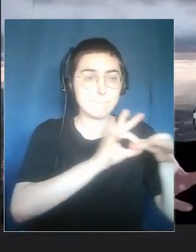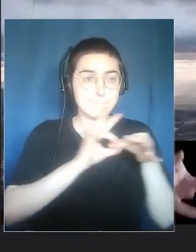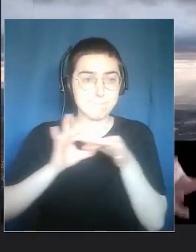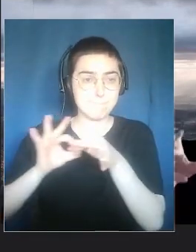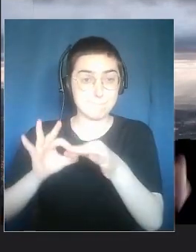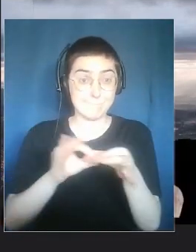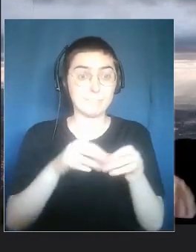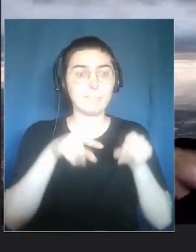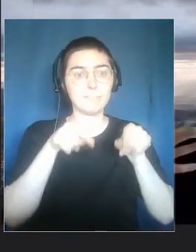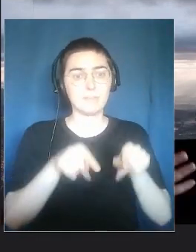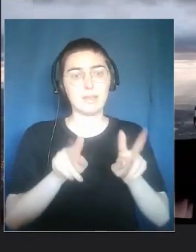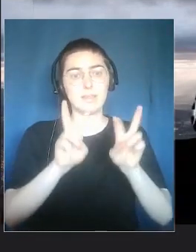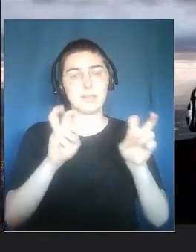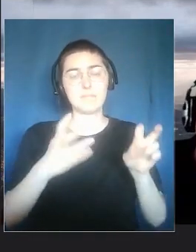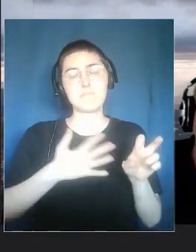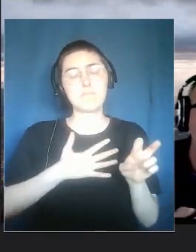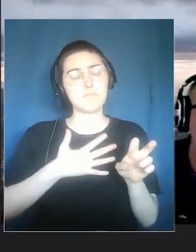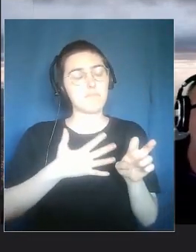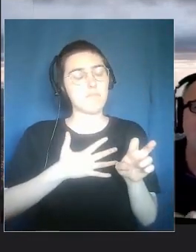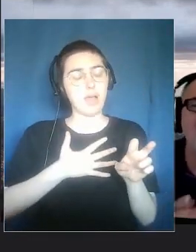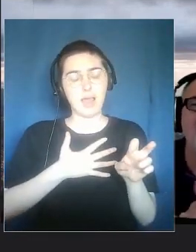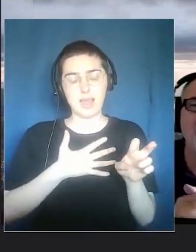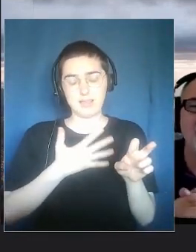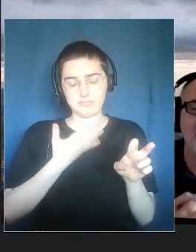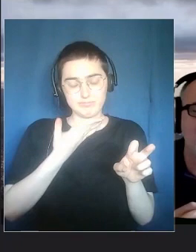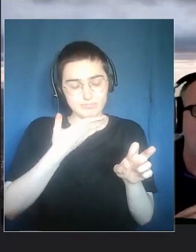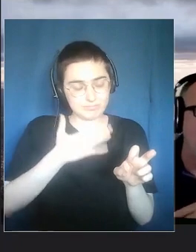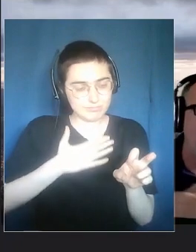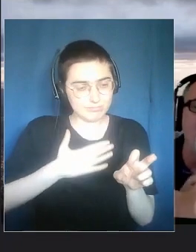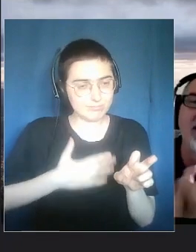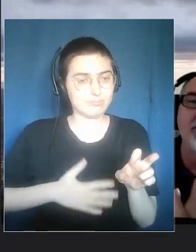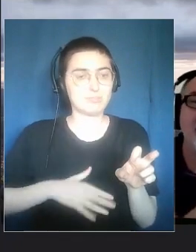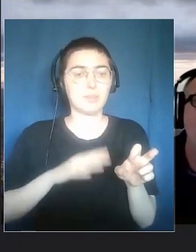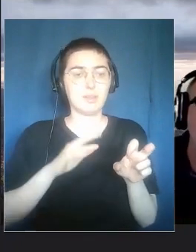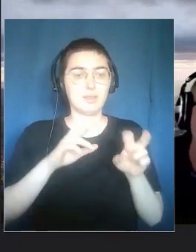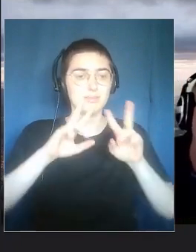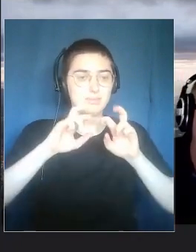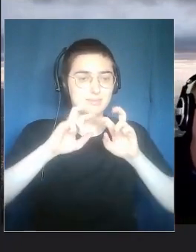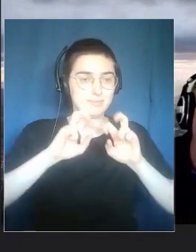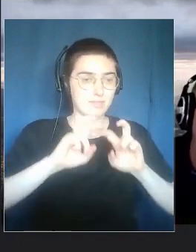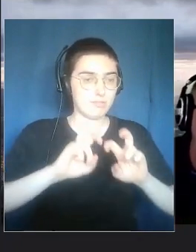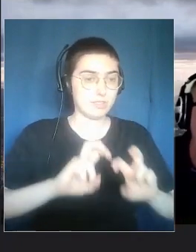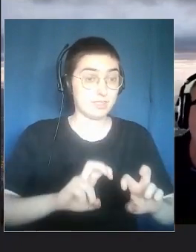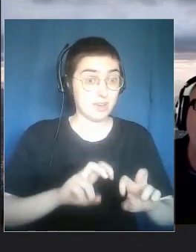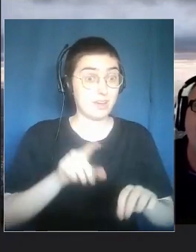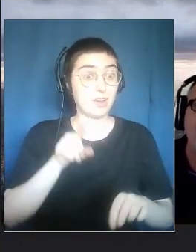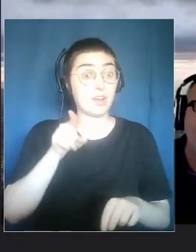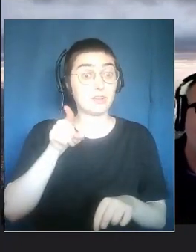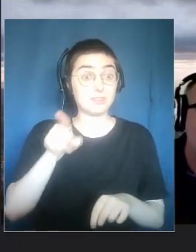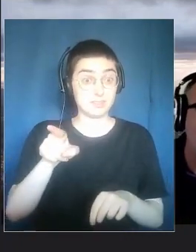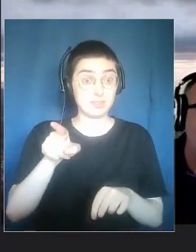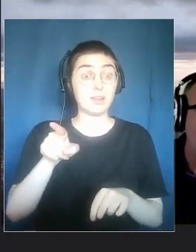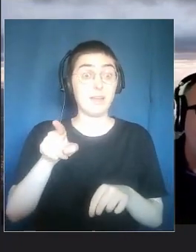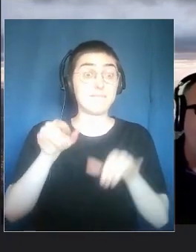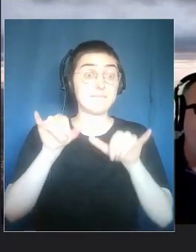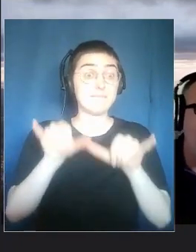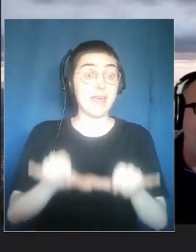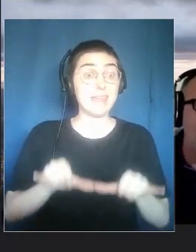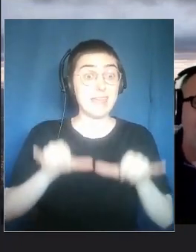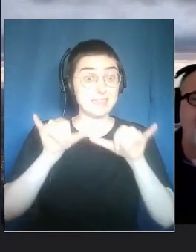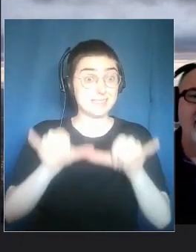This is one of the main research areas and also educational areas